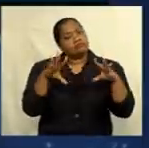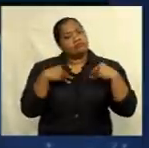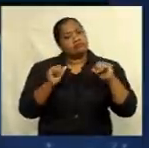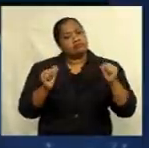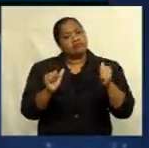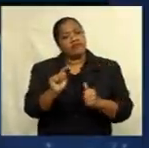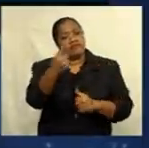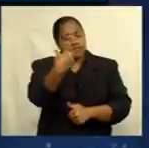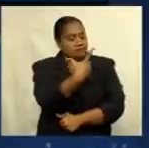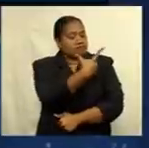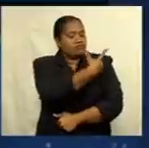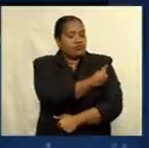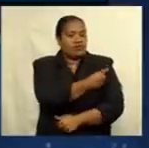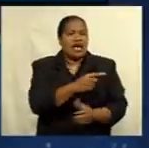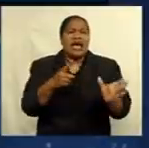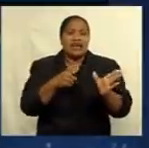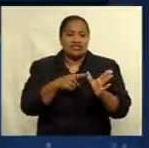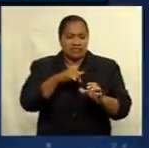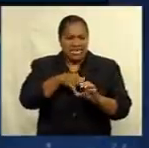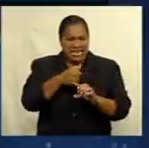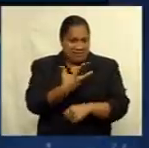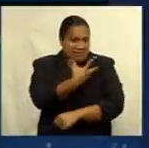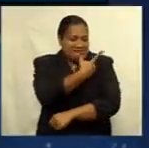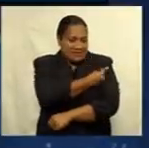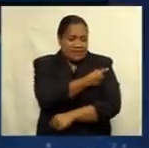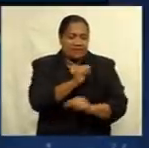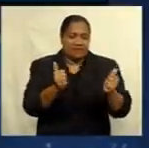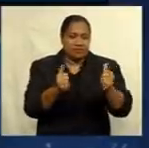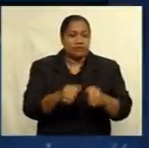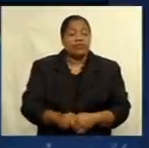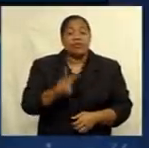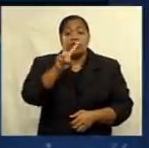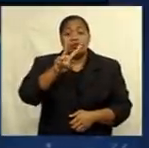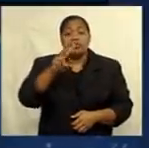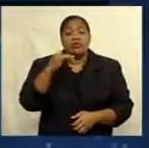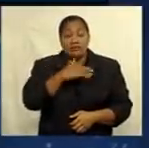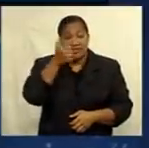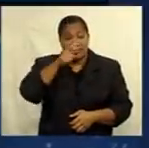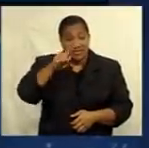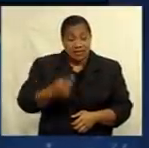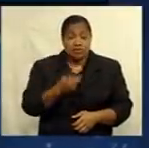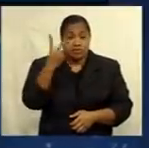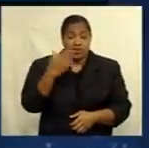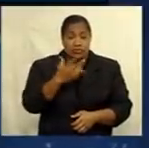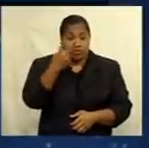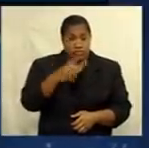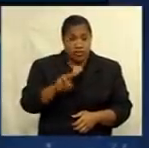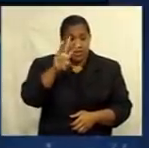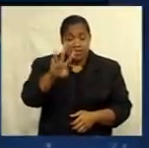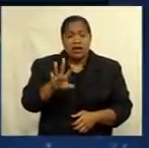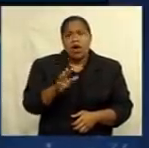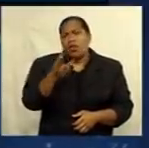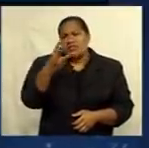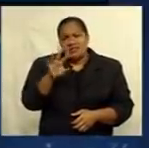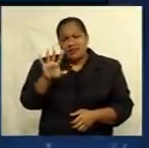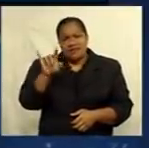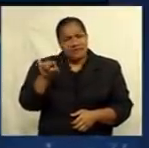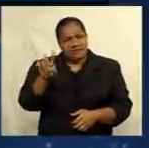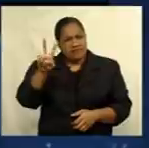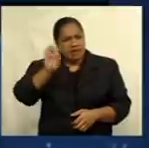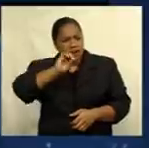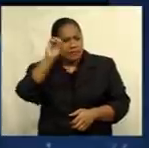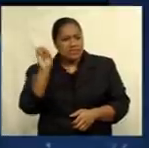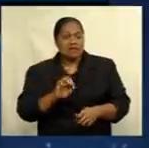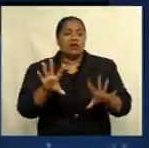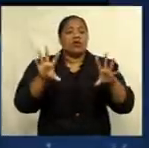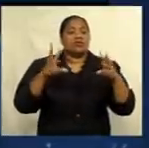dose of the AstraZeneca vaccine. 206,223, or 35.2%, have received